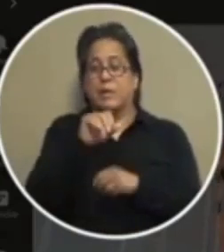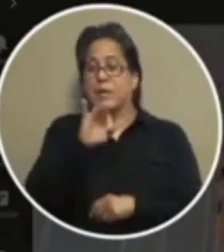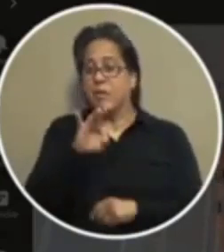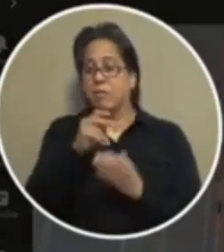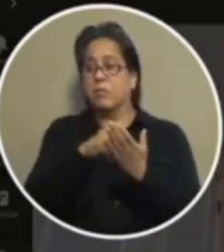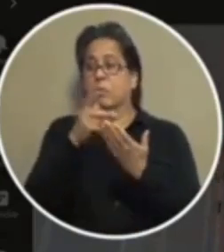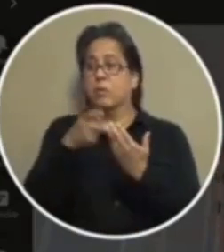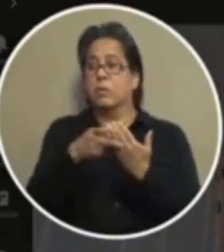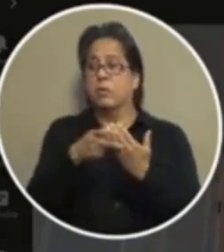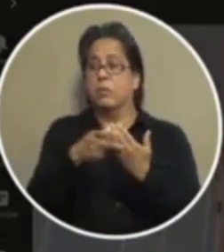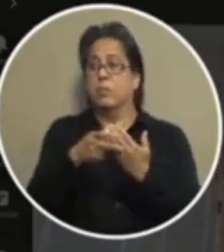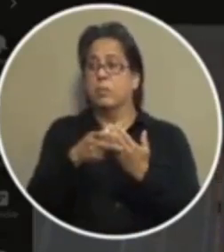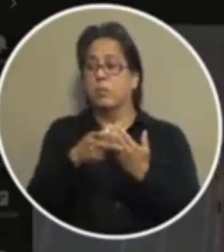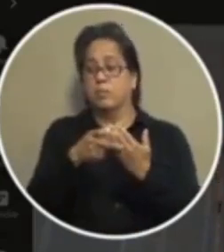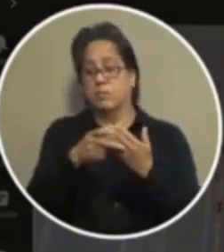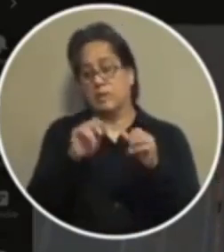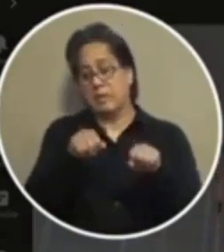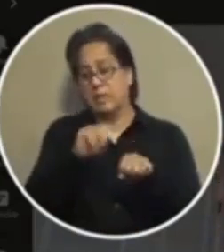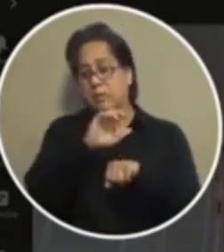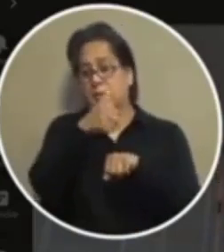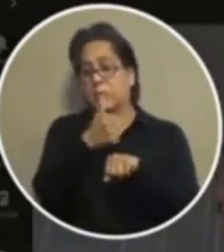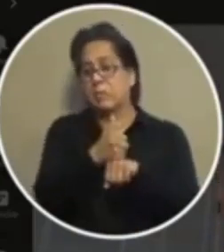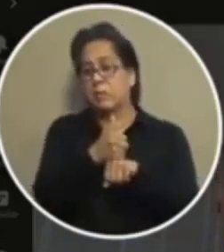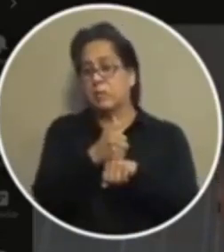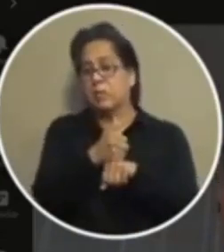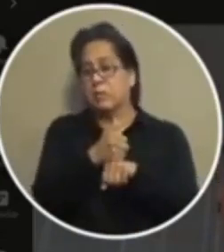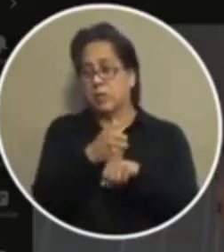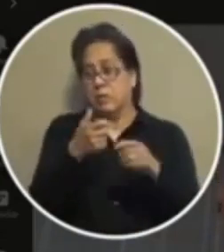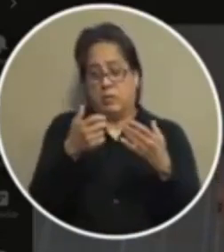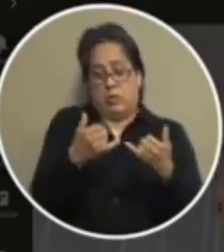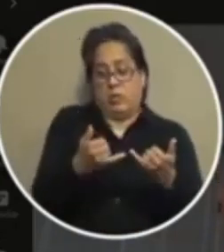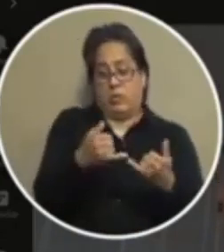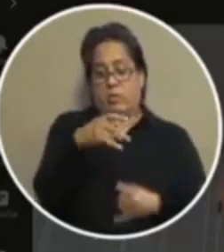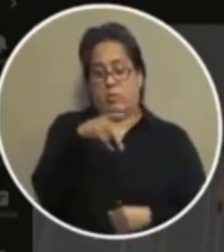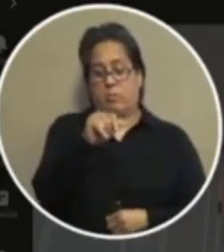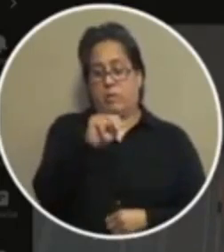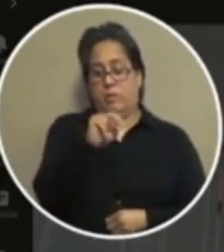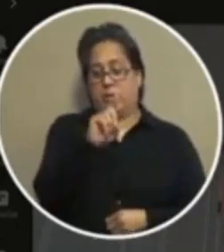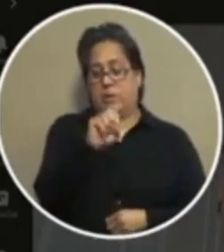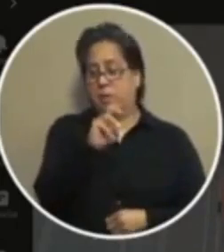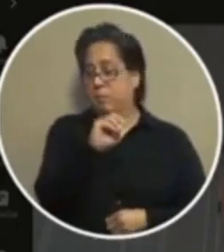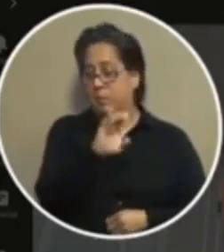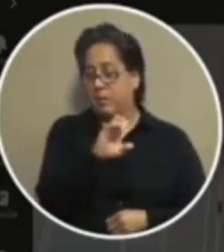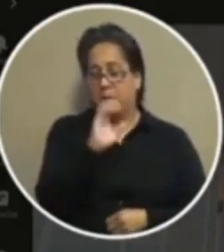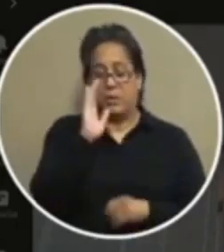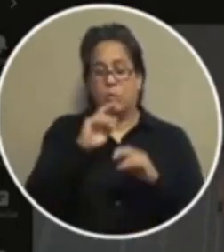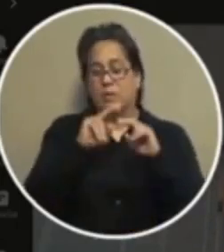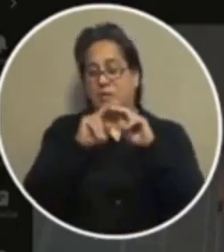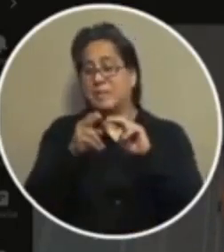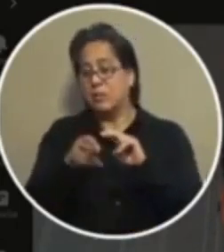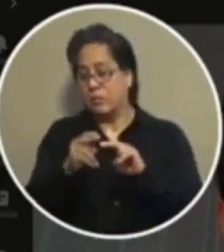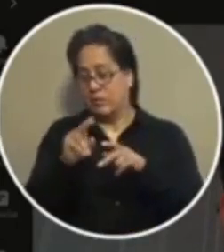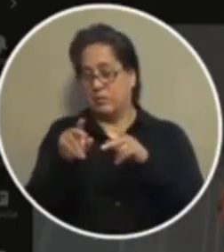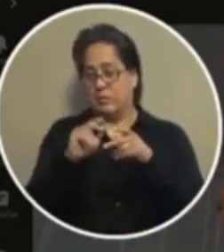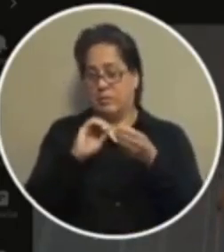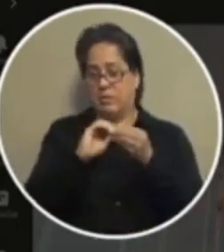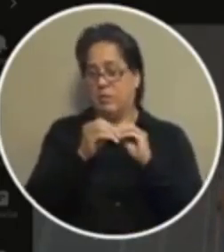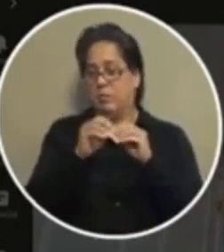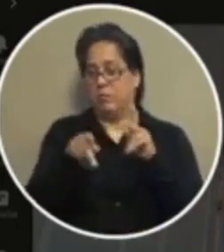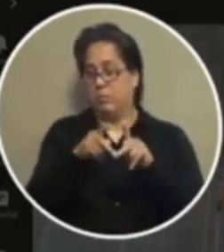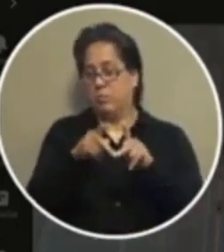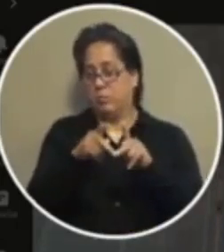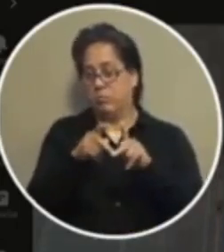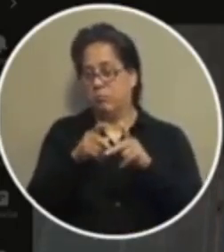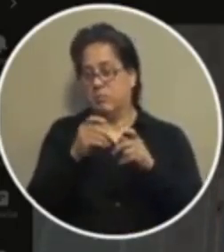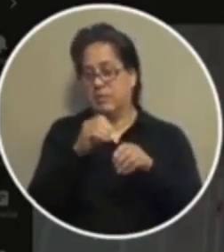program could be implemented during our current pandemic because it would decrease the number of people going through our jail whether